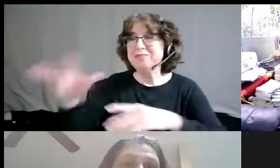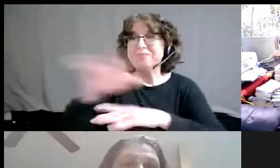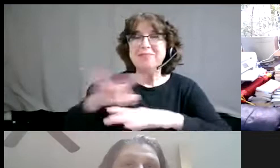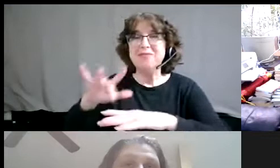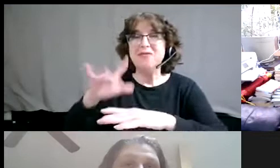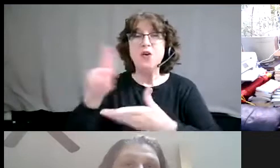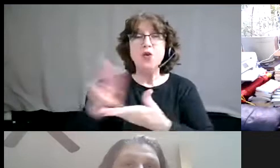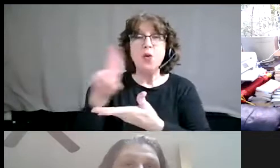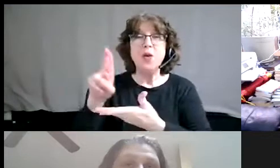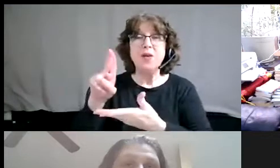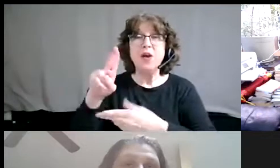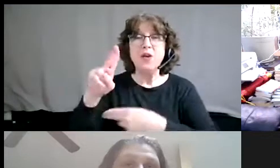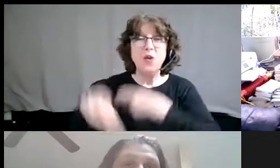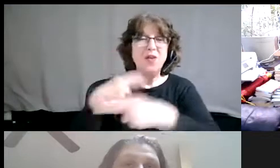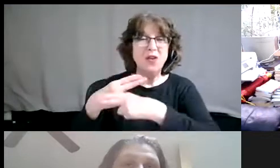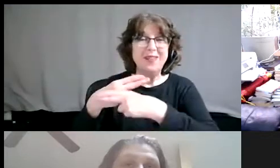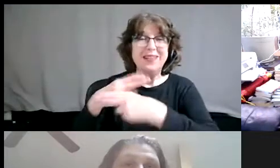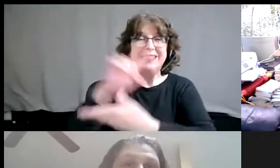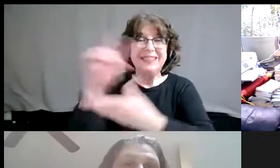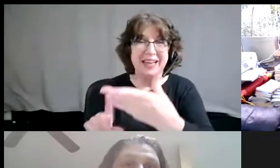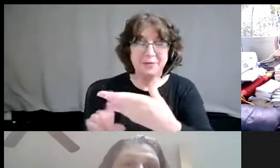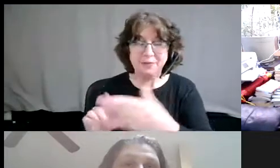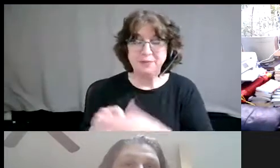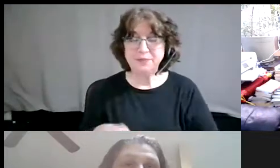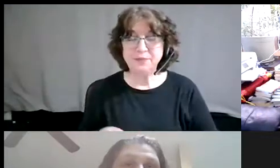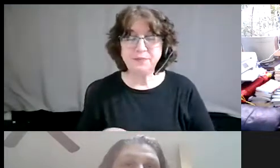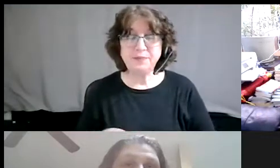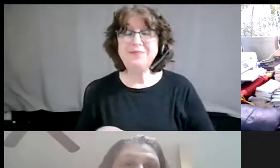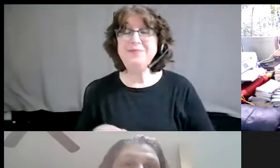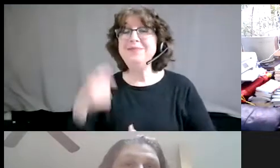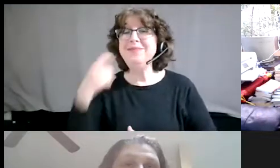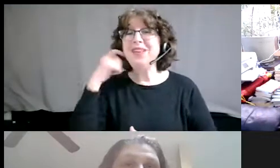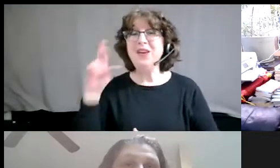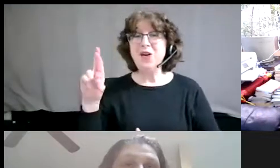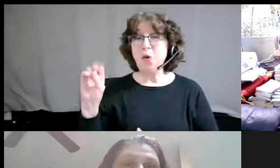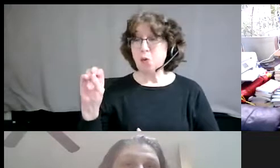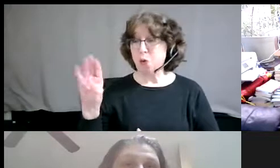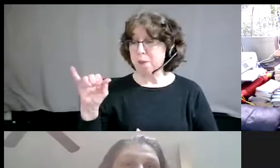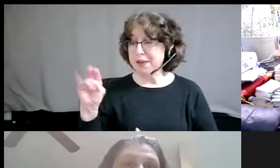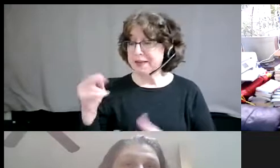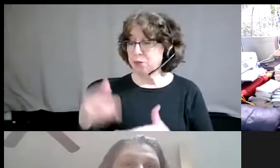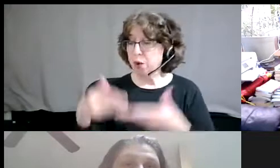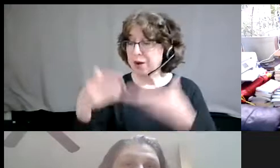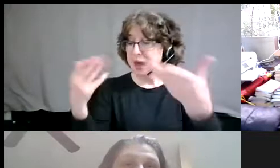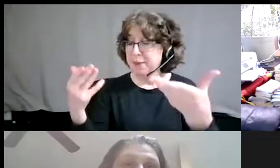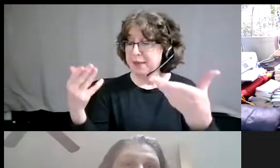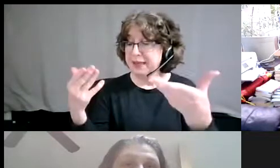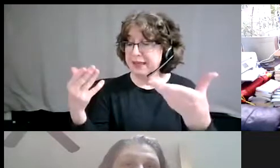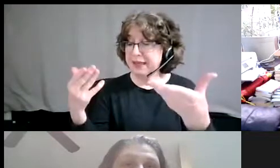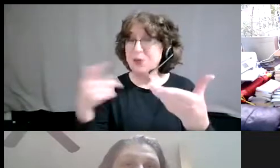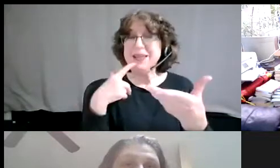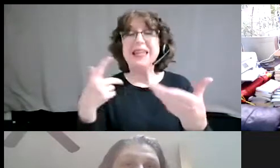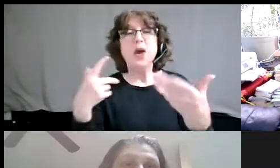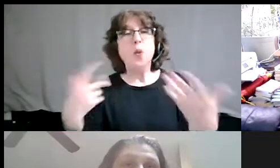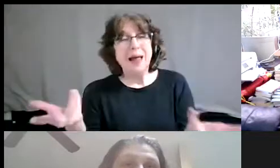about sort of what Robin brought up, you know, and we talk about like, you know what, maybe we'll